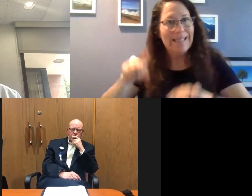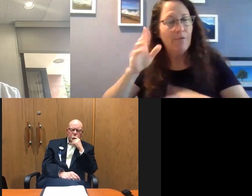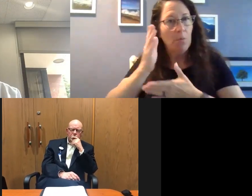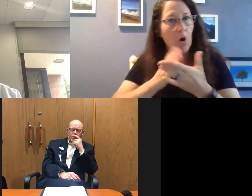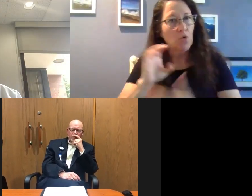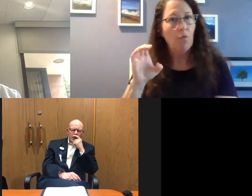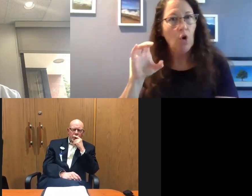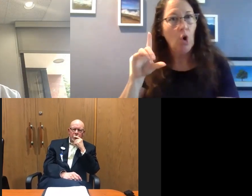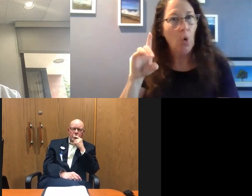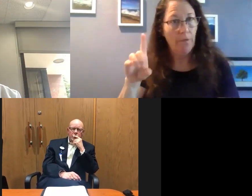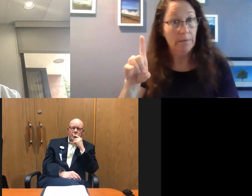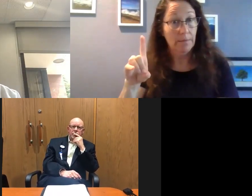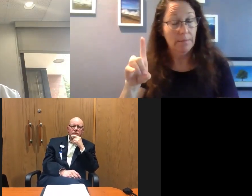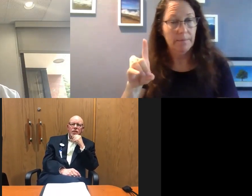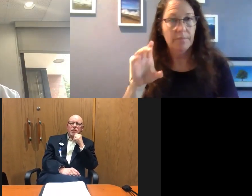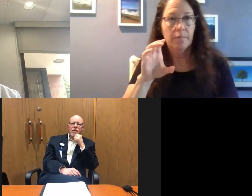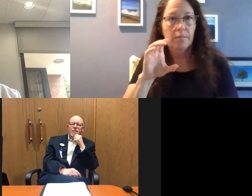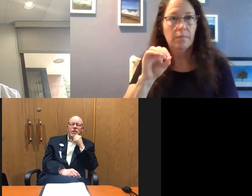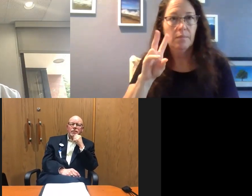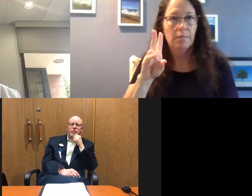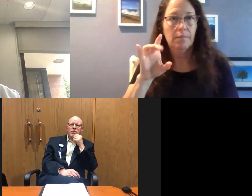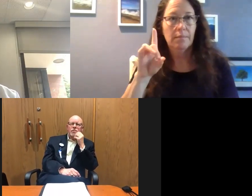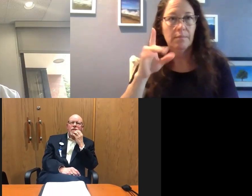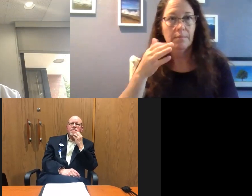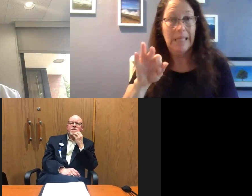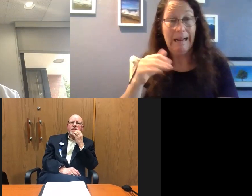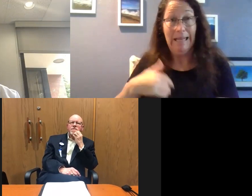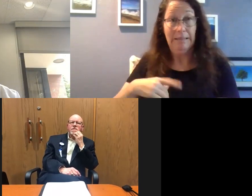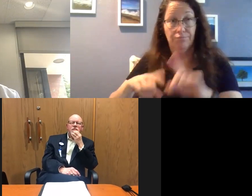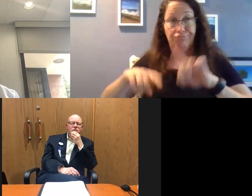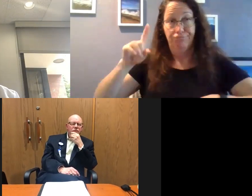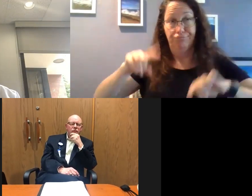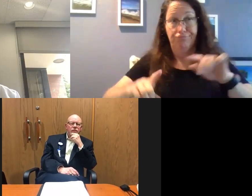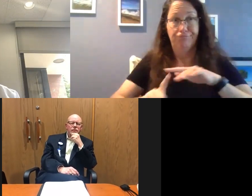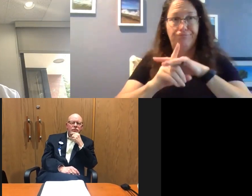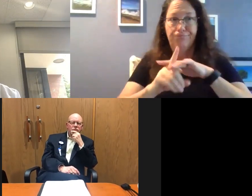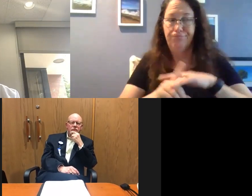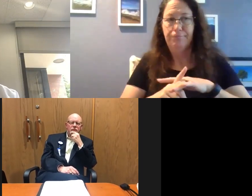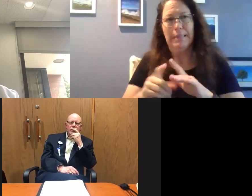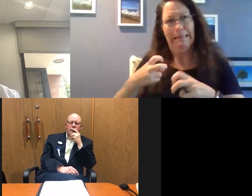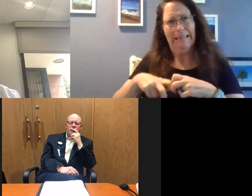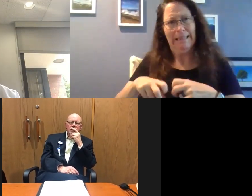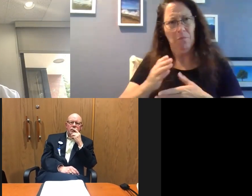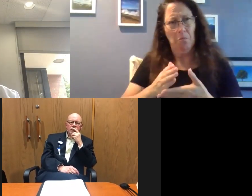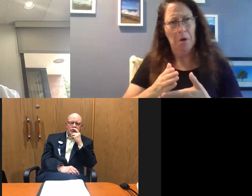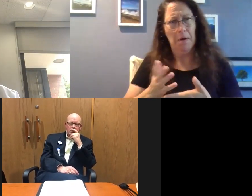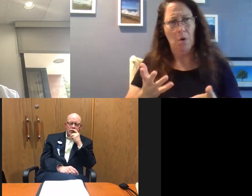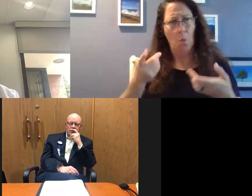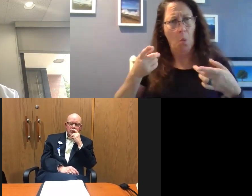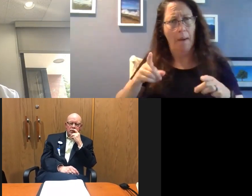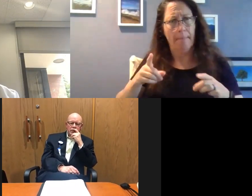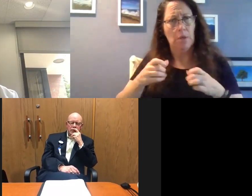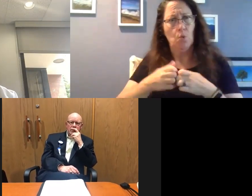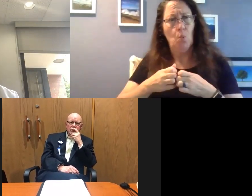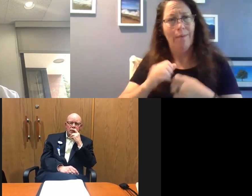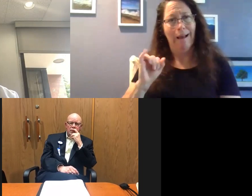of this disease. And at least the most difficult part of what I'm seeing is, uh, what happens within the